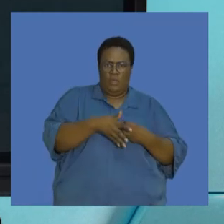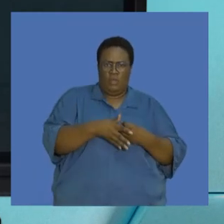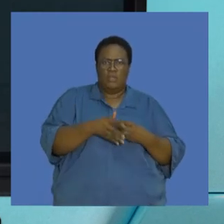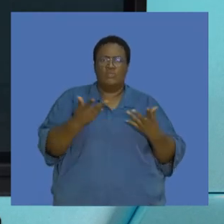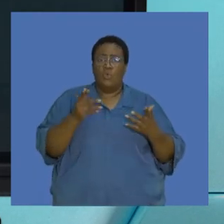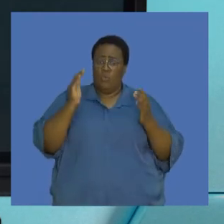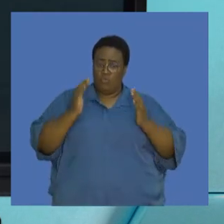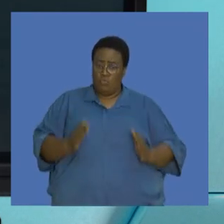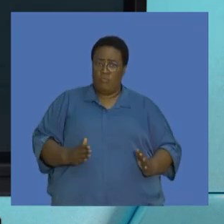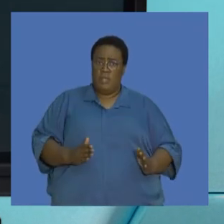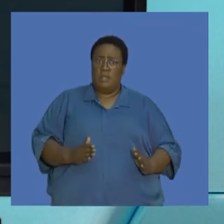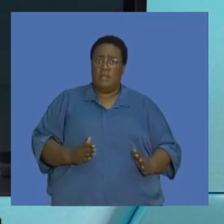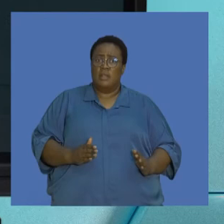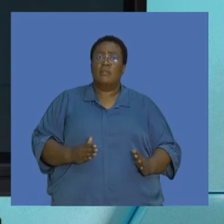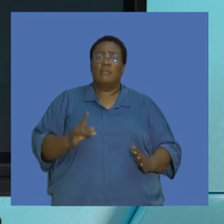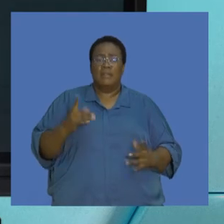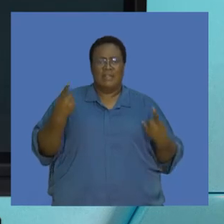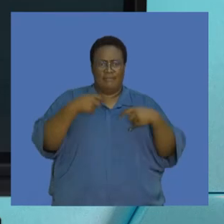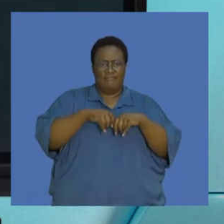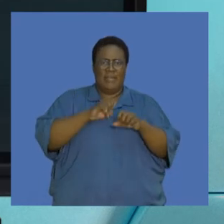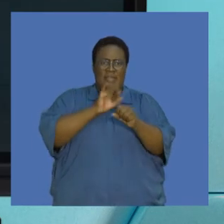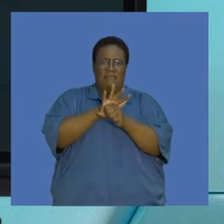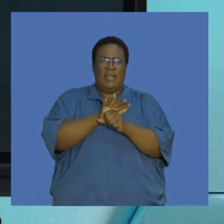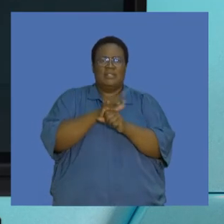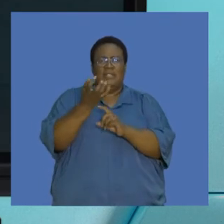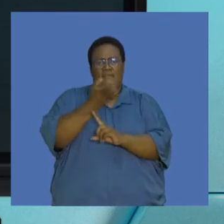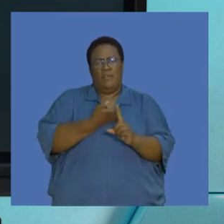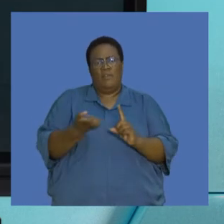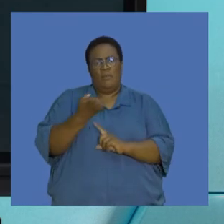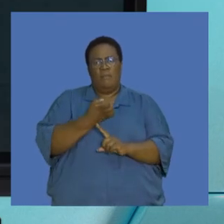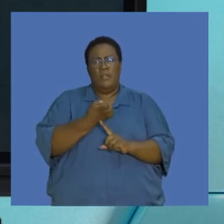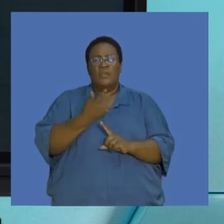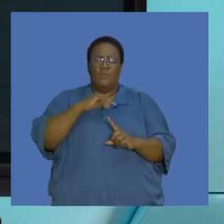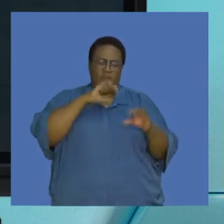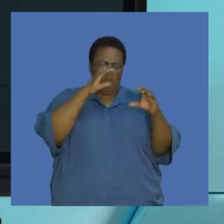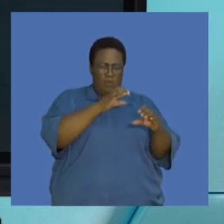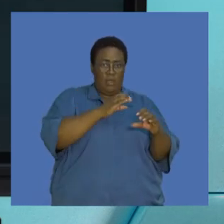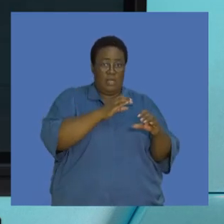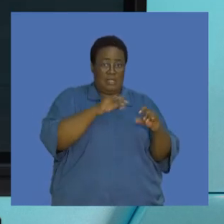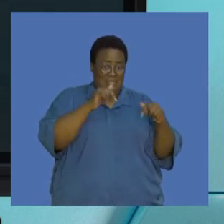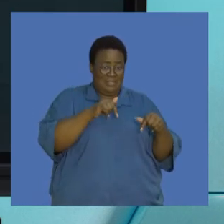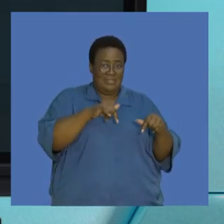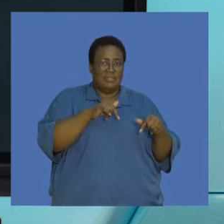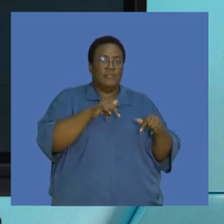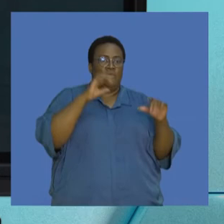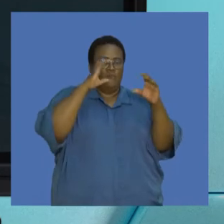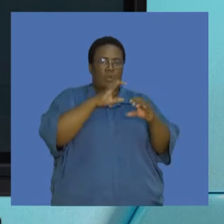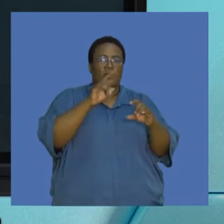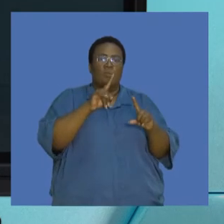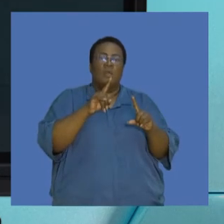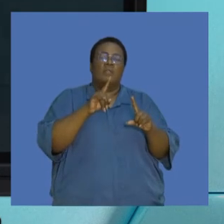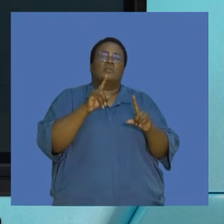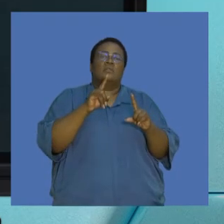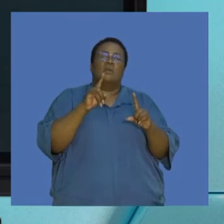the atmosphere. So collectively, humans have had a significant impact on the environment. Guys, in this session, we spent some time looking at